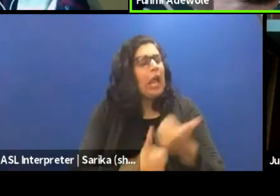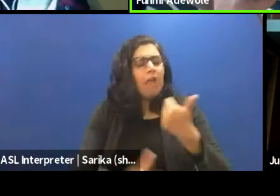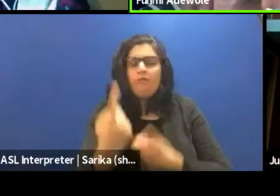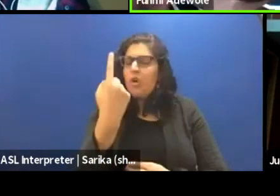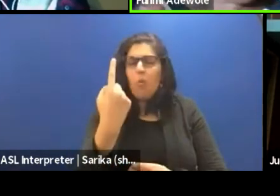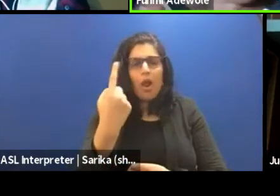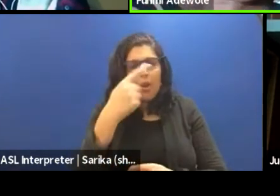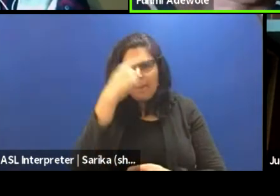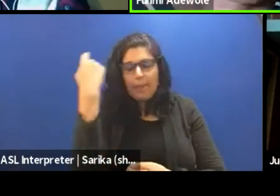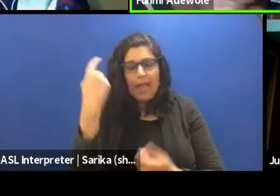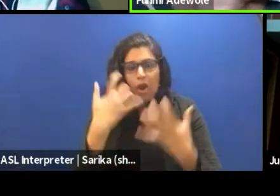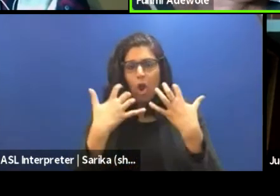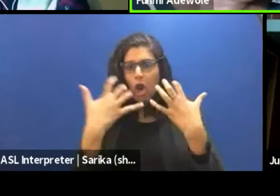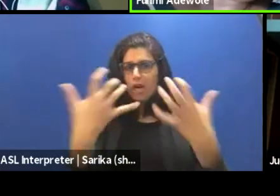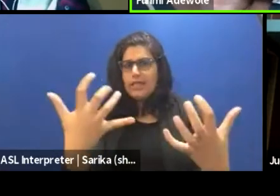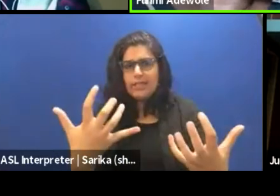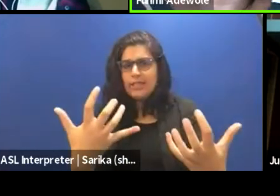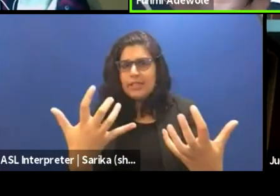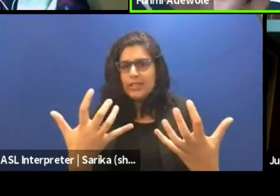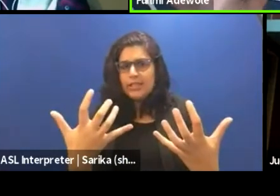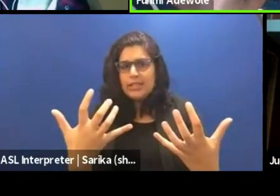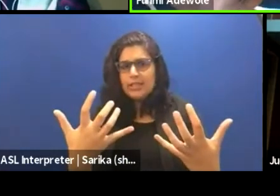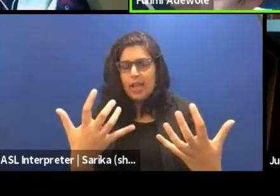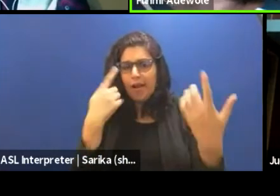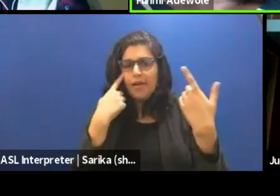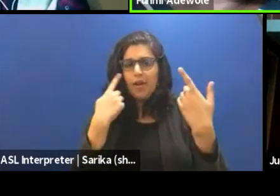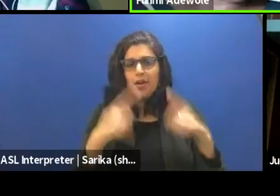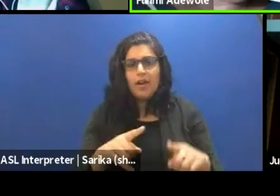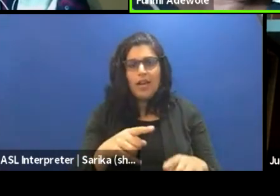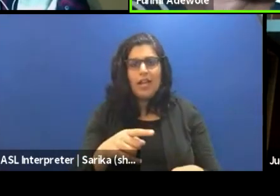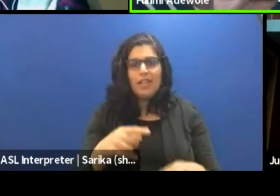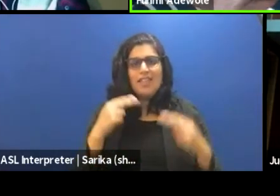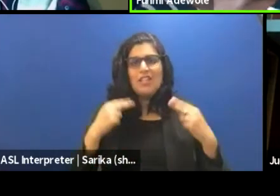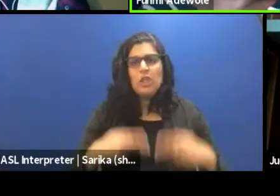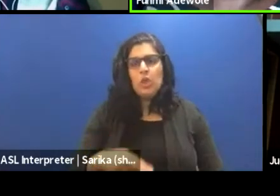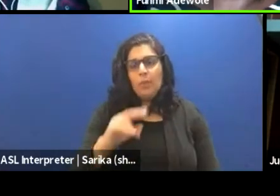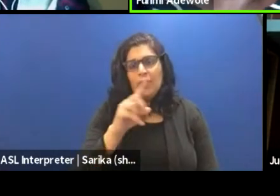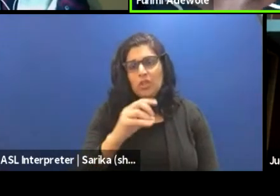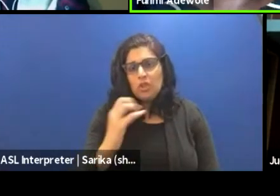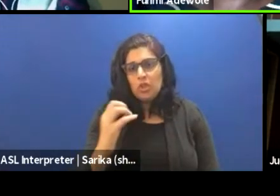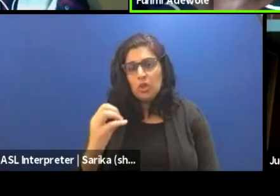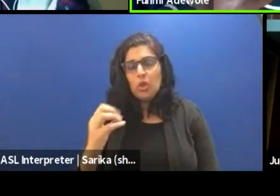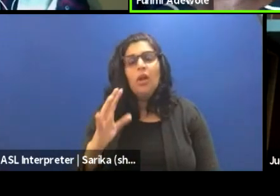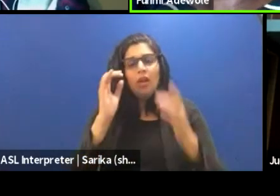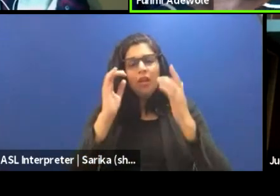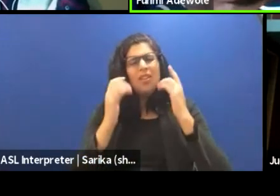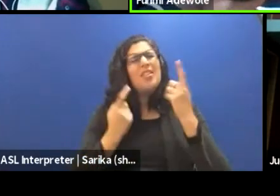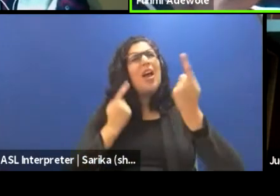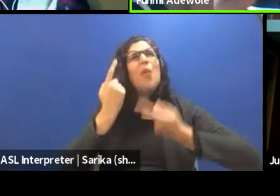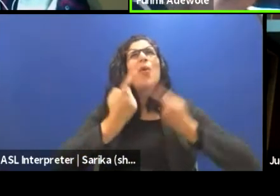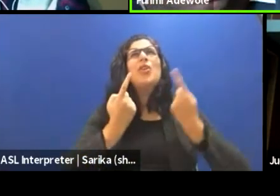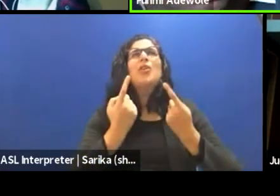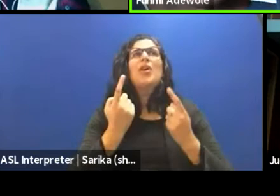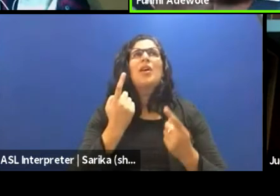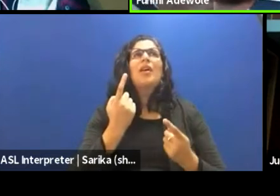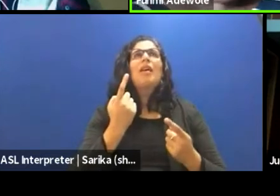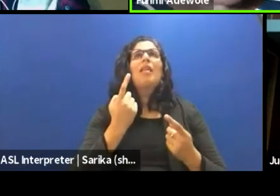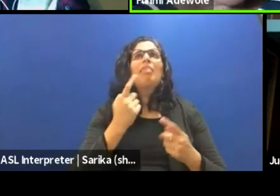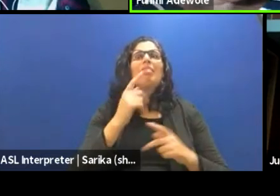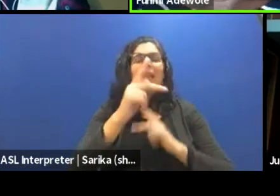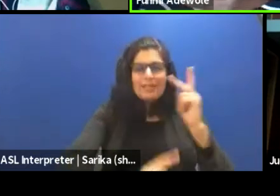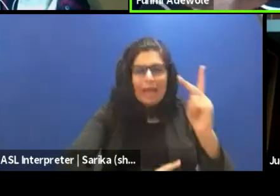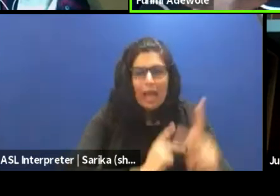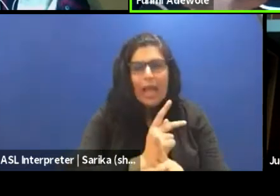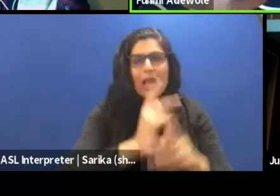wasn't every black audience that didn't feel this human zoo should be staged. So I did wonder whether, because of the type of